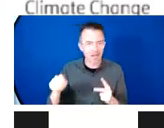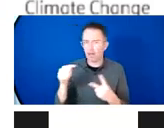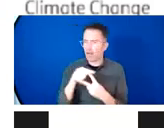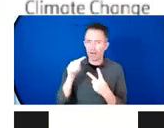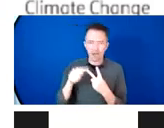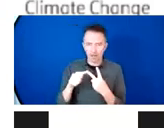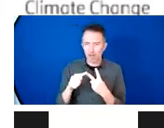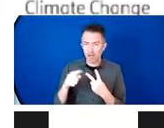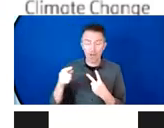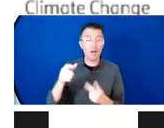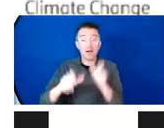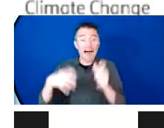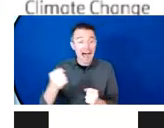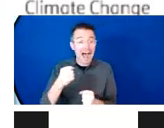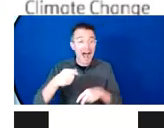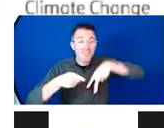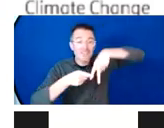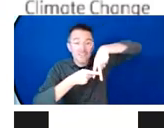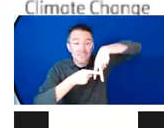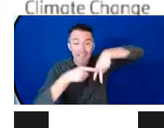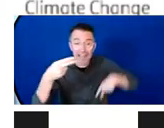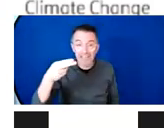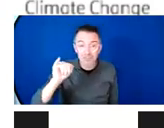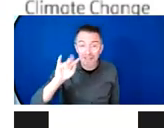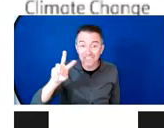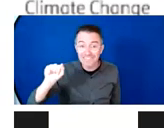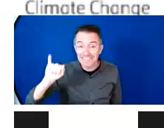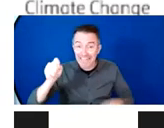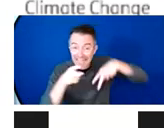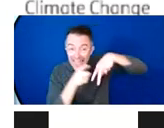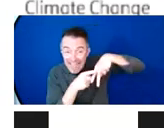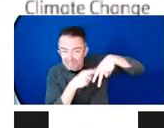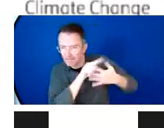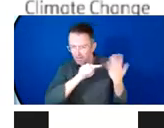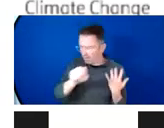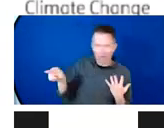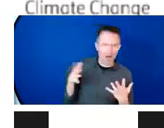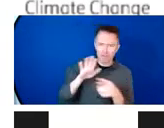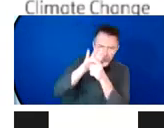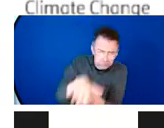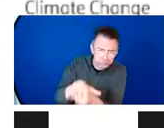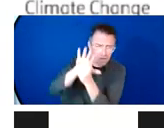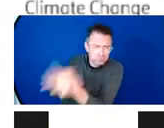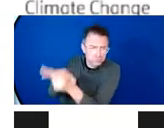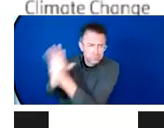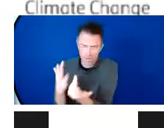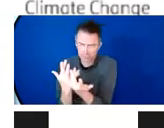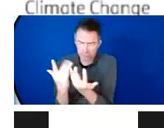The UK is committed to addressing this, but it needs global commitment and global action.